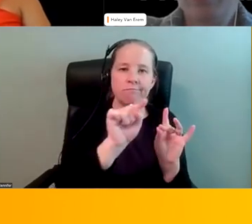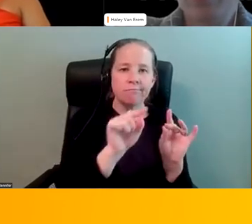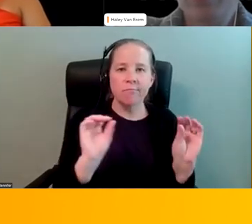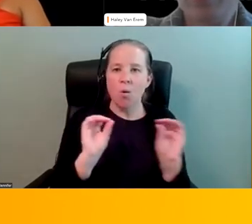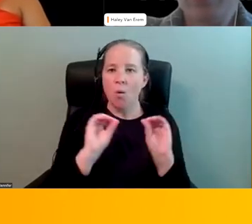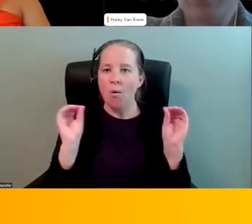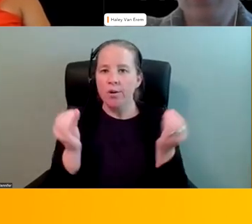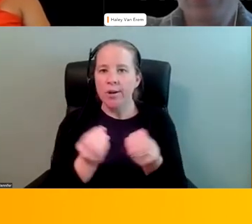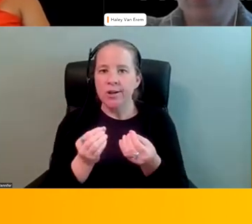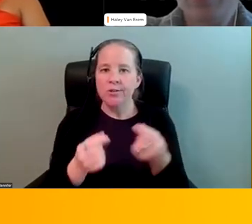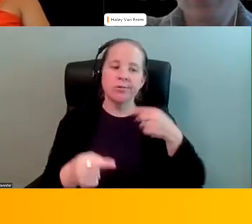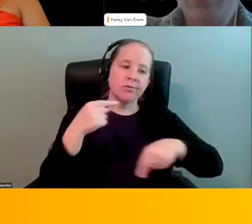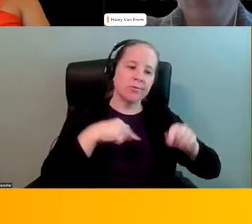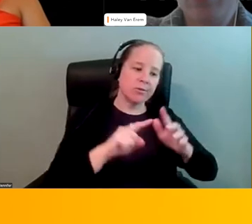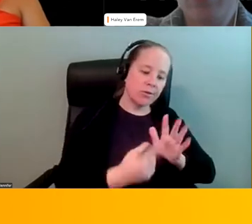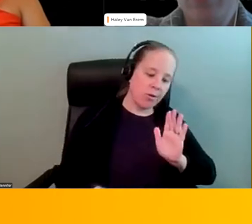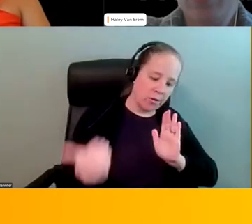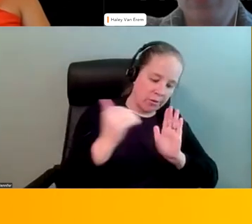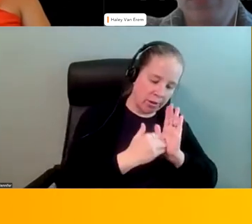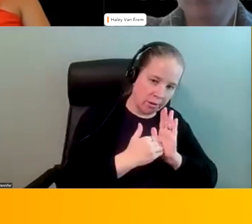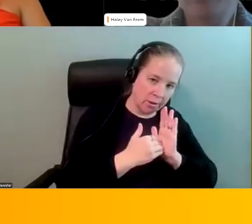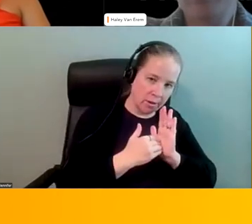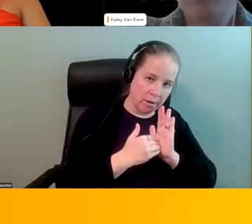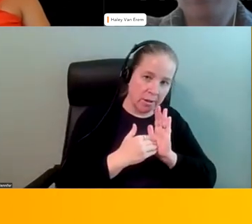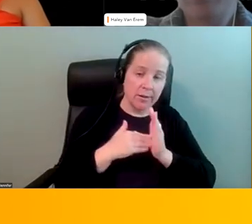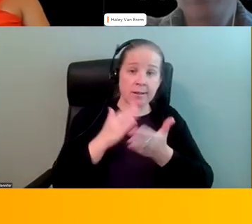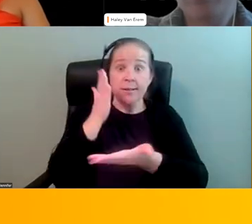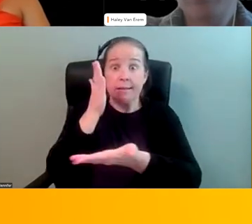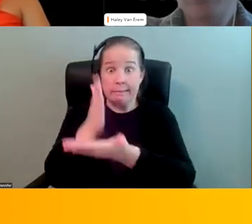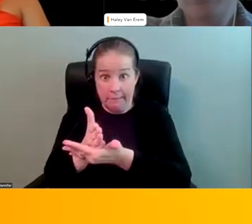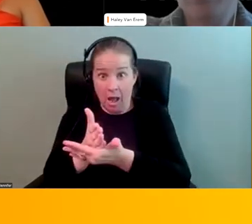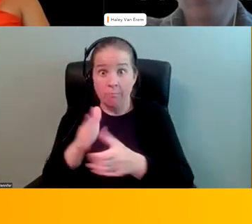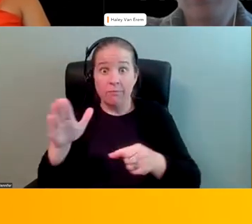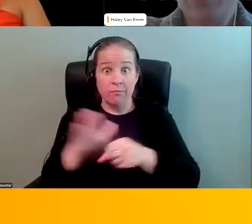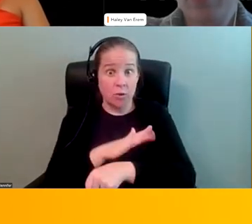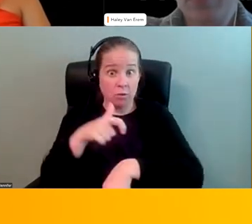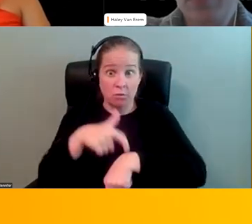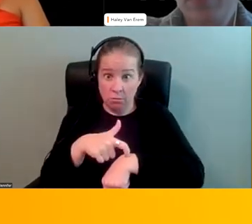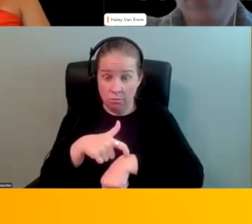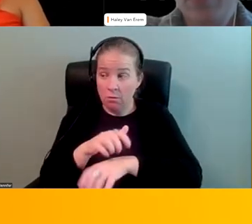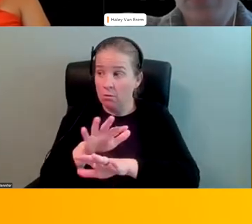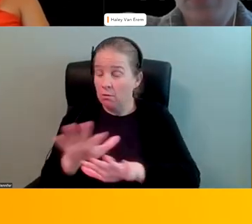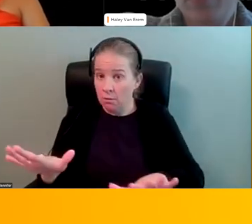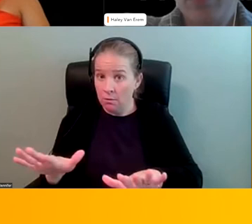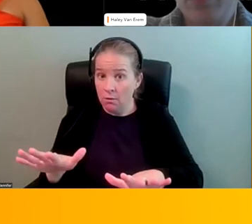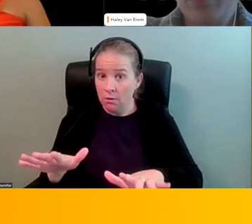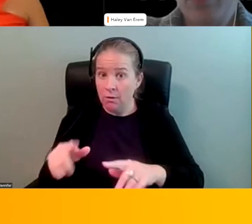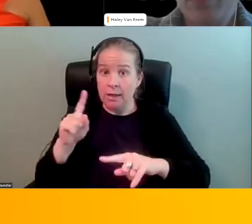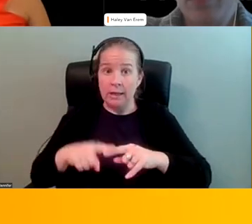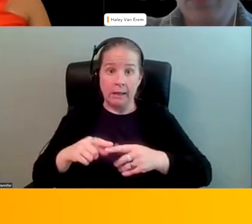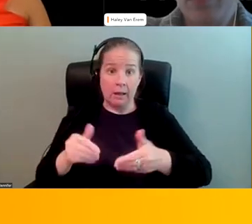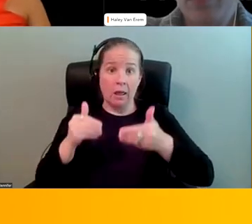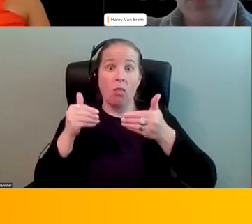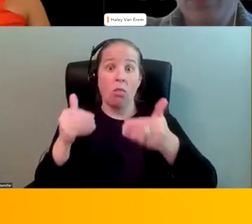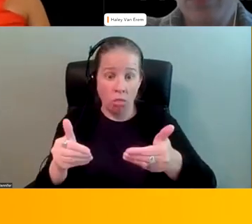going back to the drawing board, literally stopping the process at one point. And like, we, we won't be able to move forward with this.